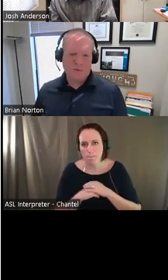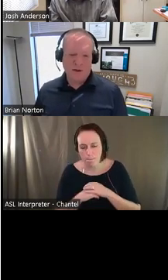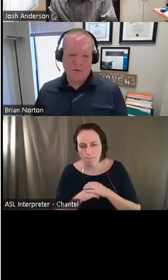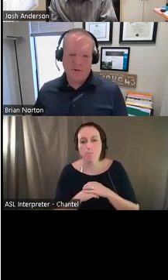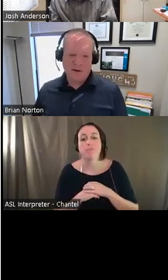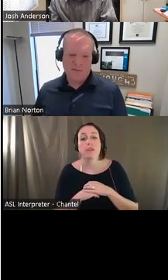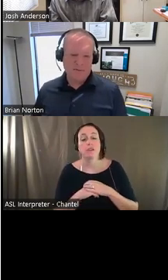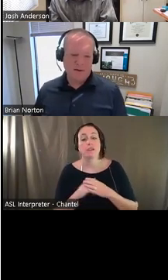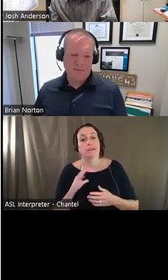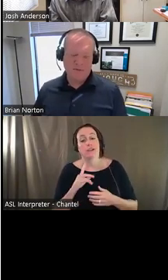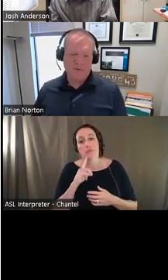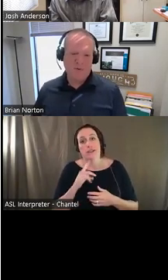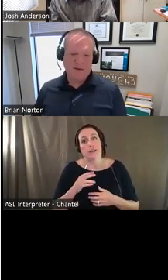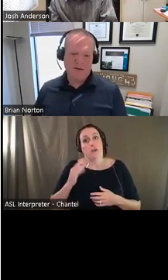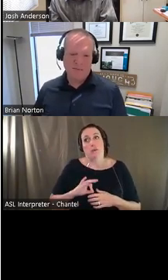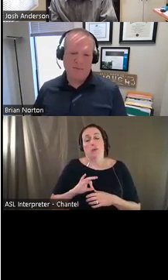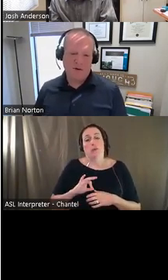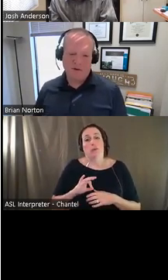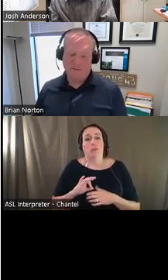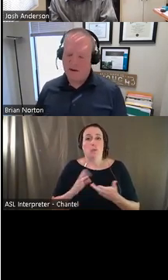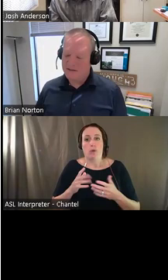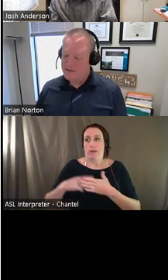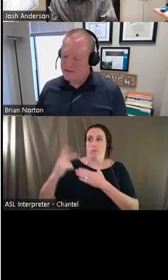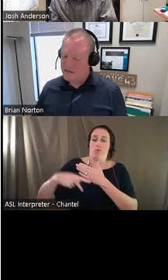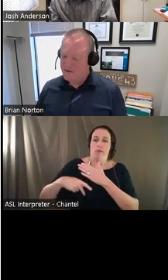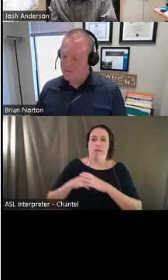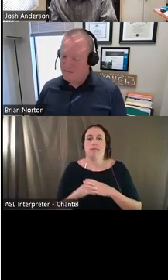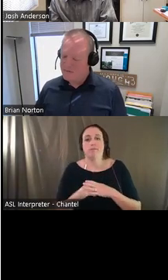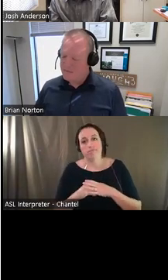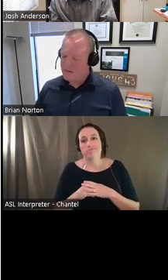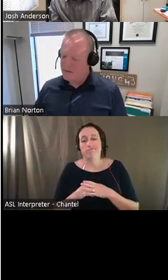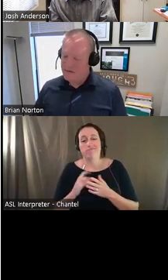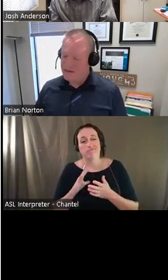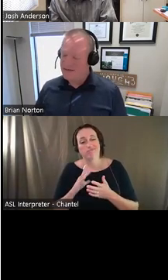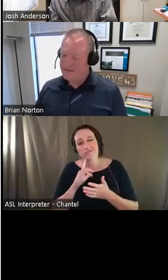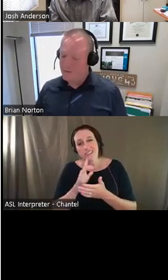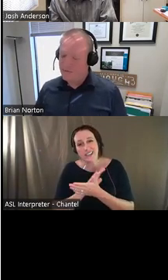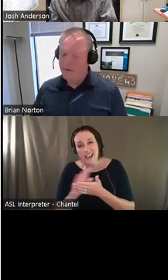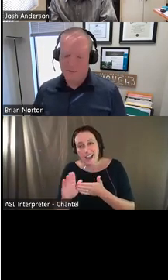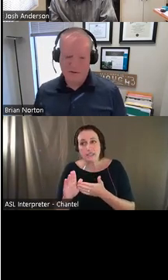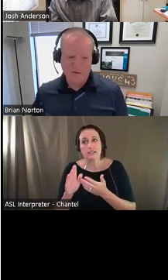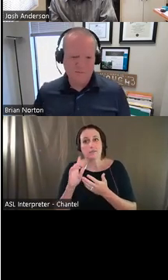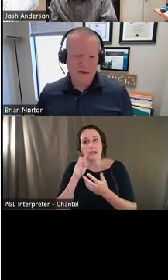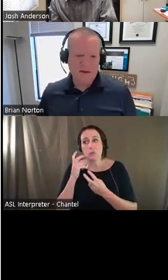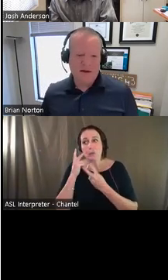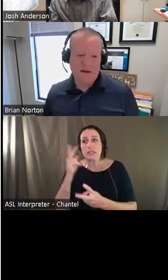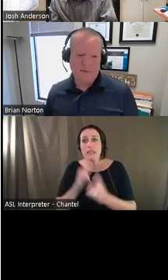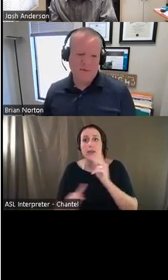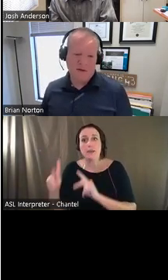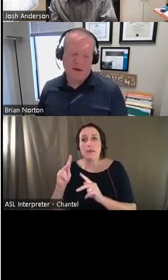it's, it's a rewarding program. It's a rewarding thing to be a part of getting to see people do something that they didn't think they would be able to do